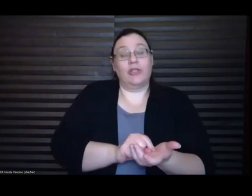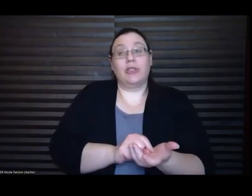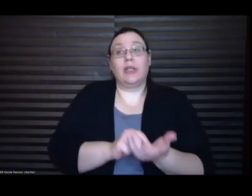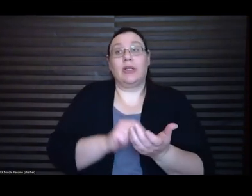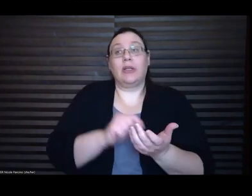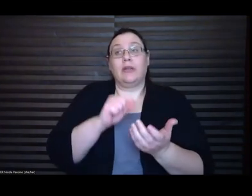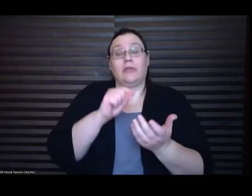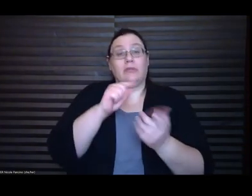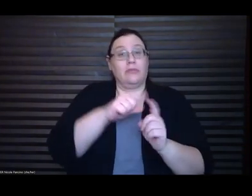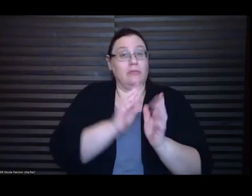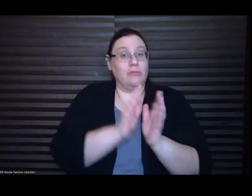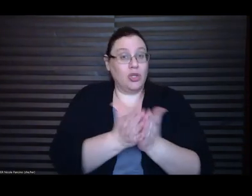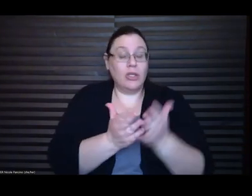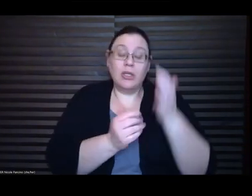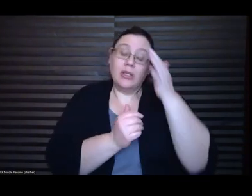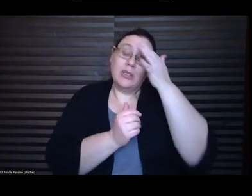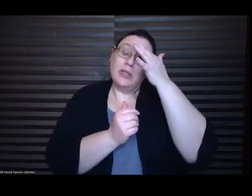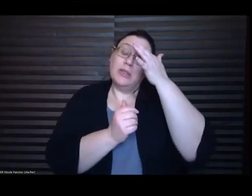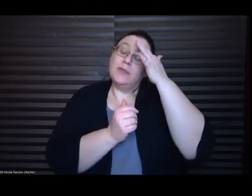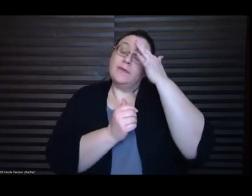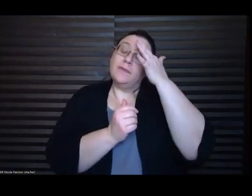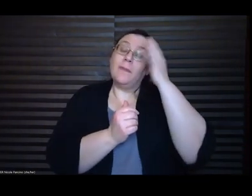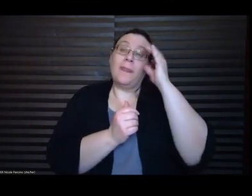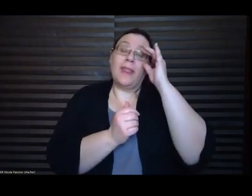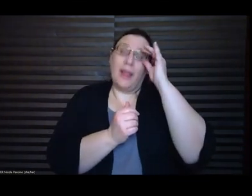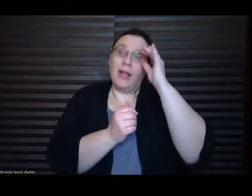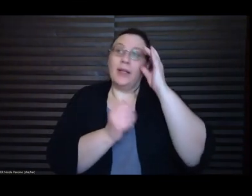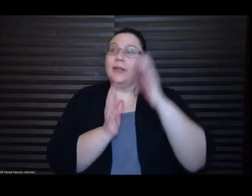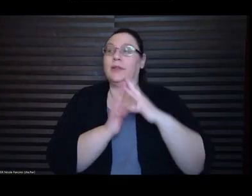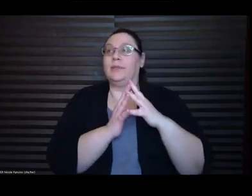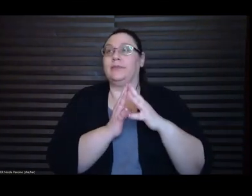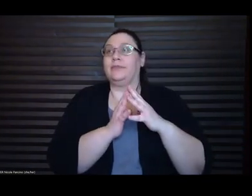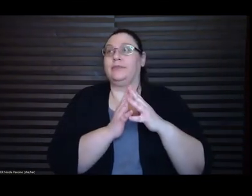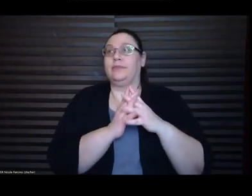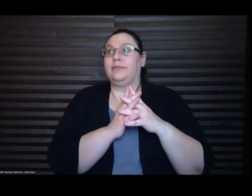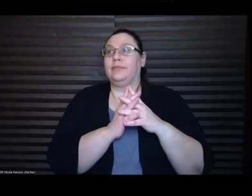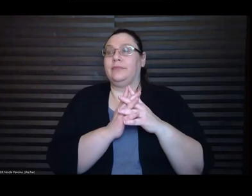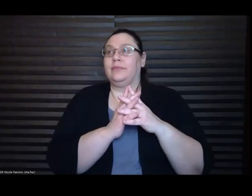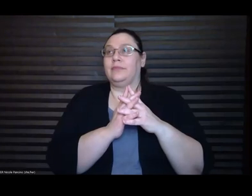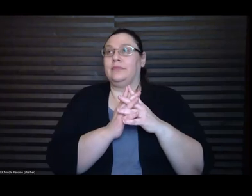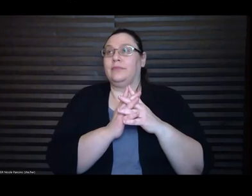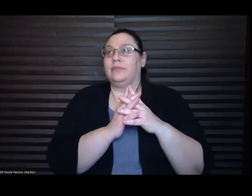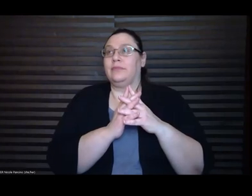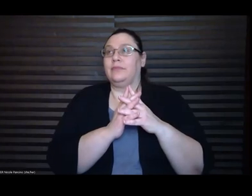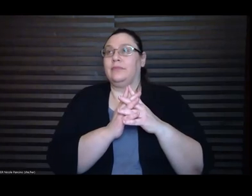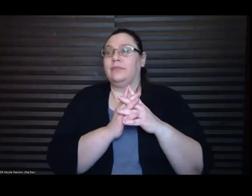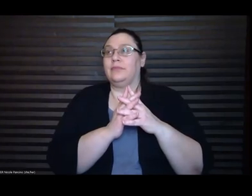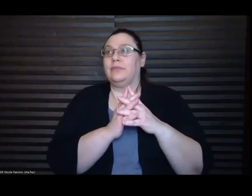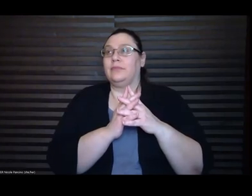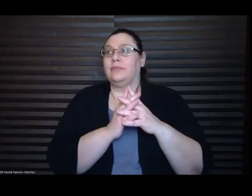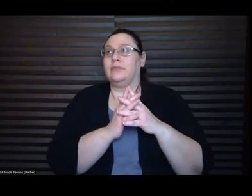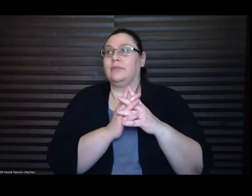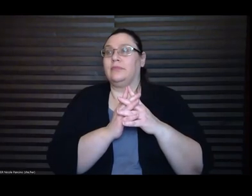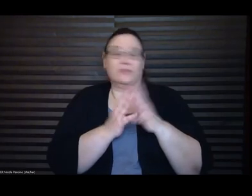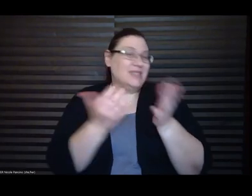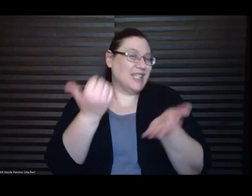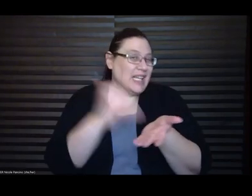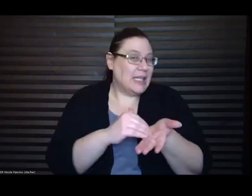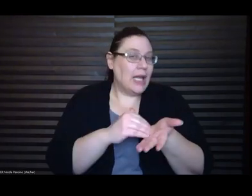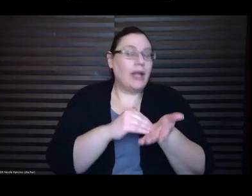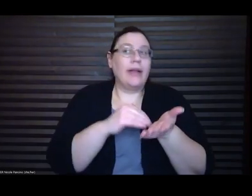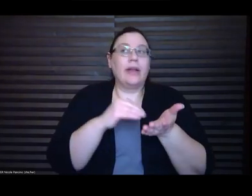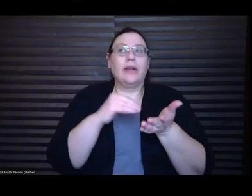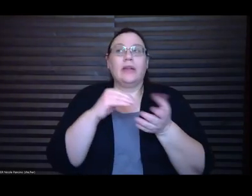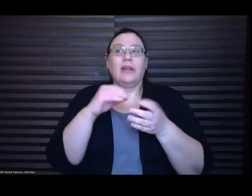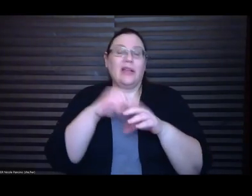I would say that again being in my grad program was hugely important I had